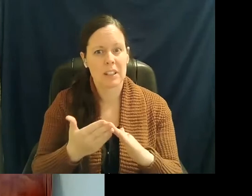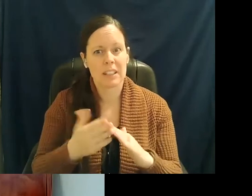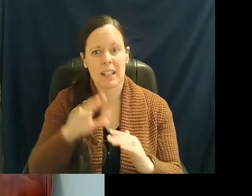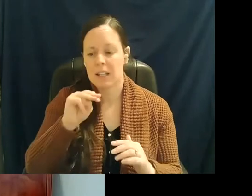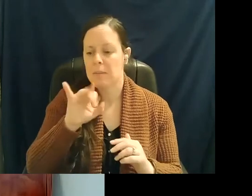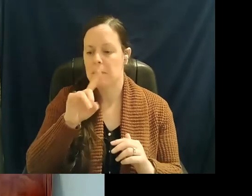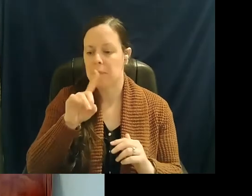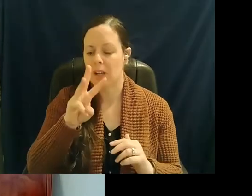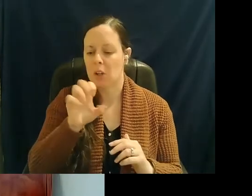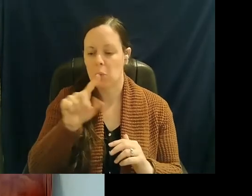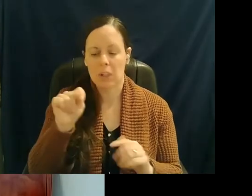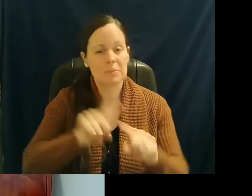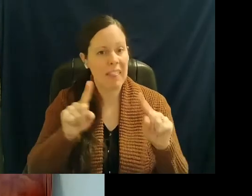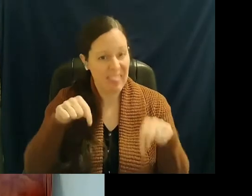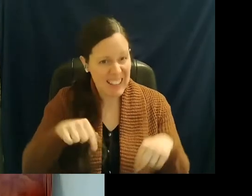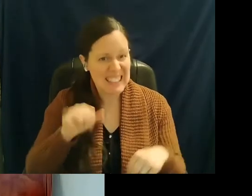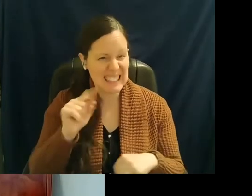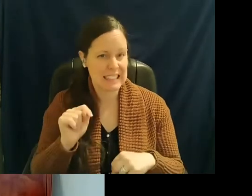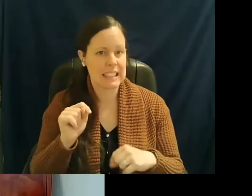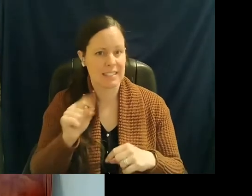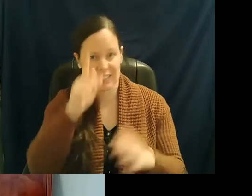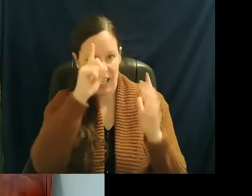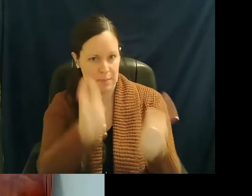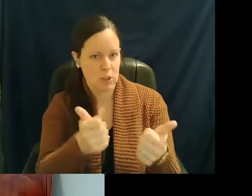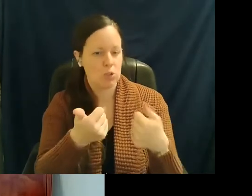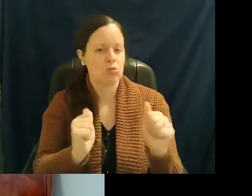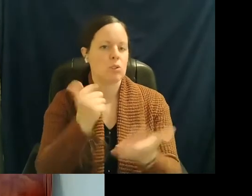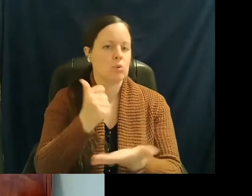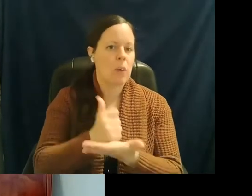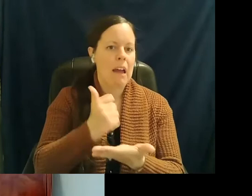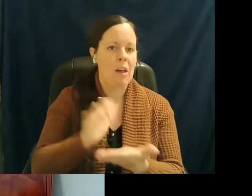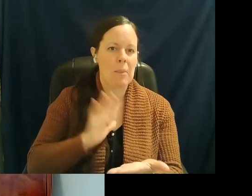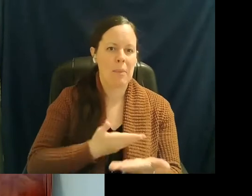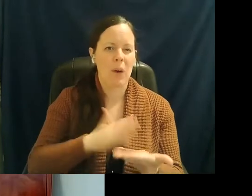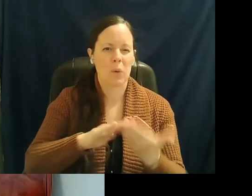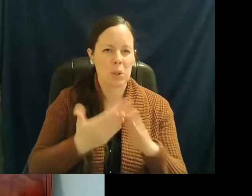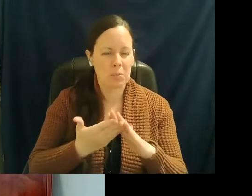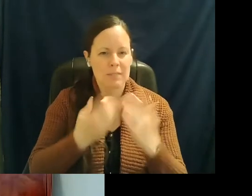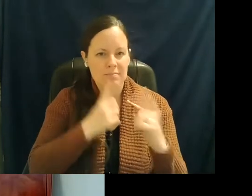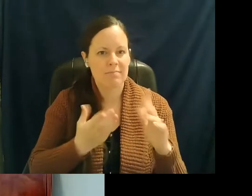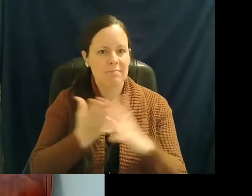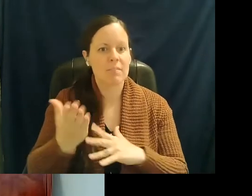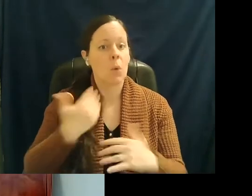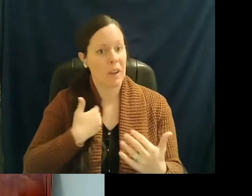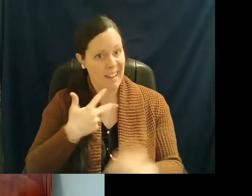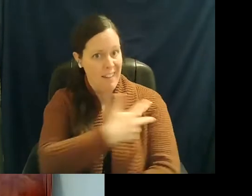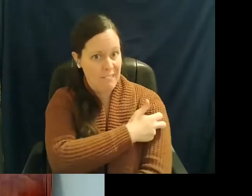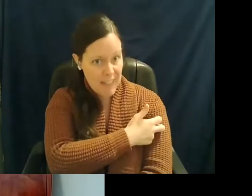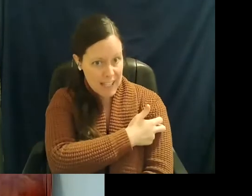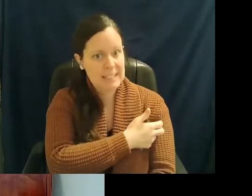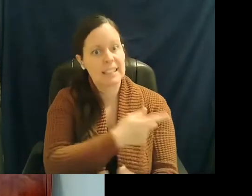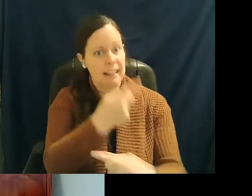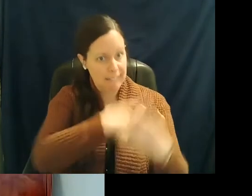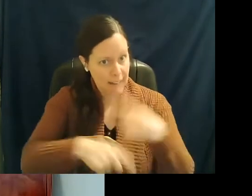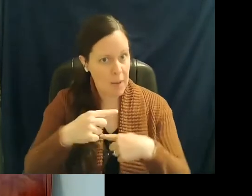It's up to you to really try to kind of help our community get through this. We've got a vaccine on the way. Once that gets going,